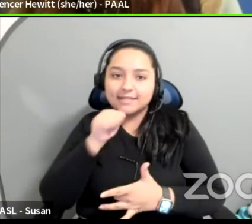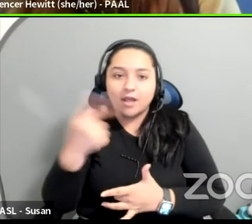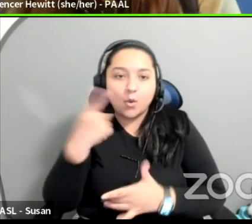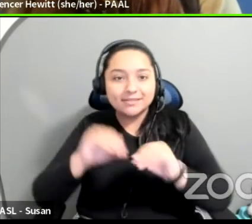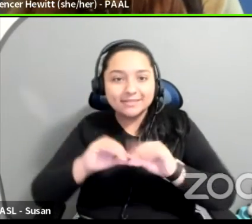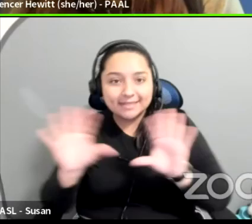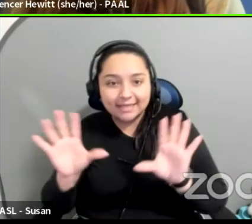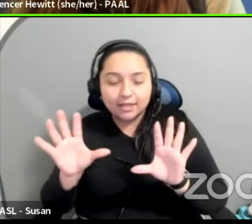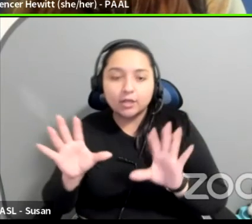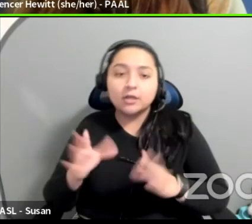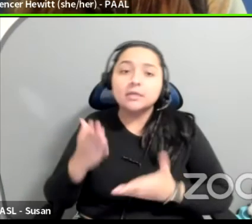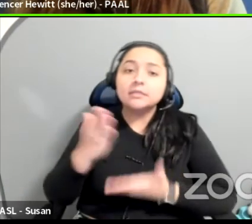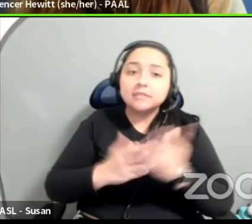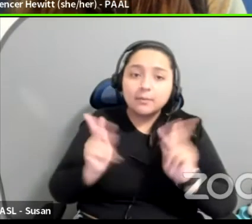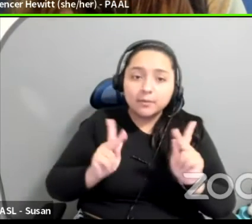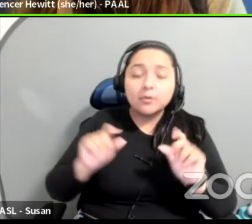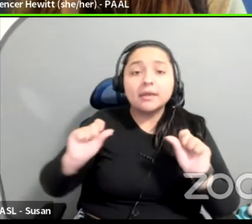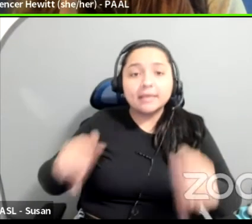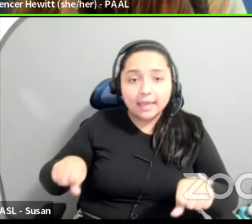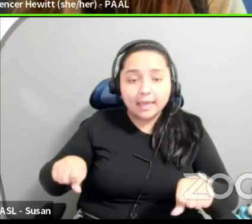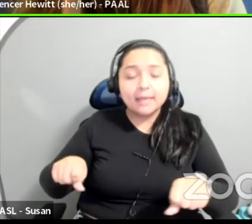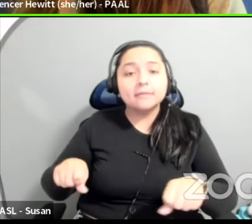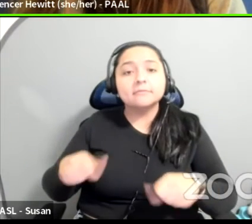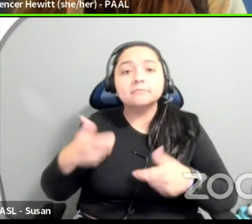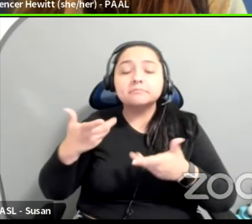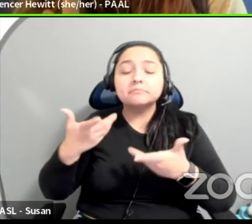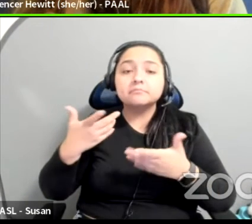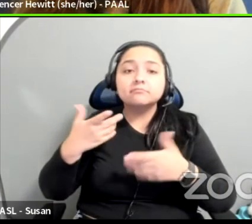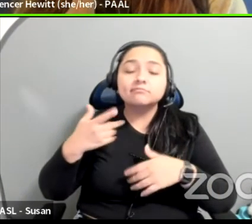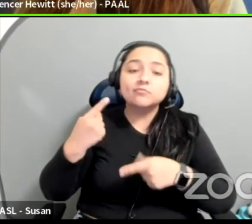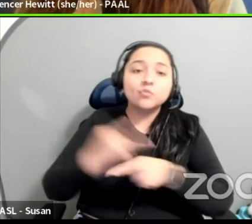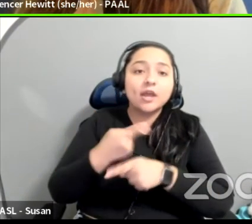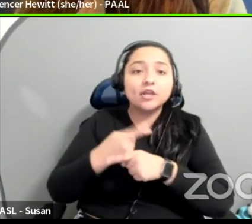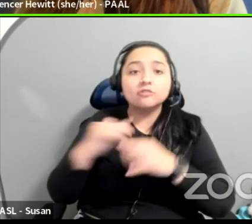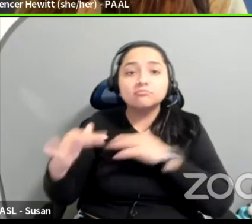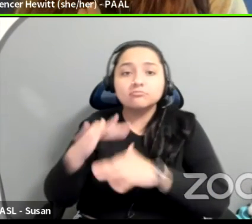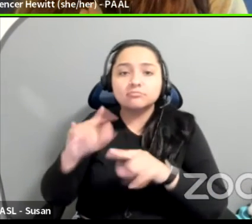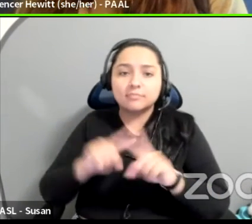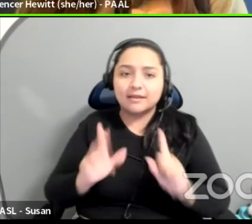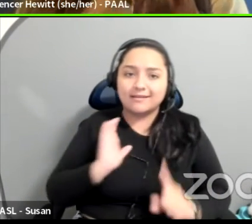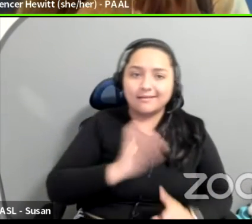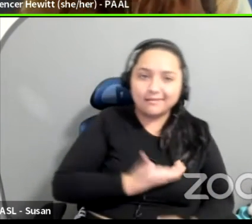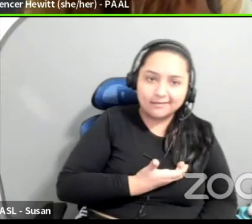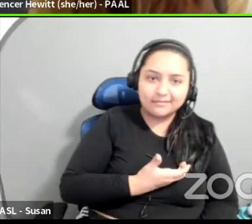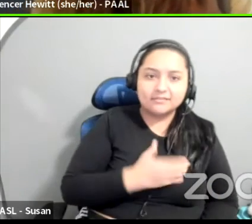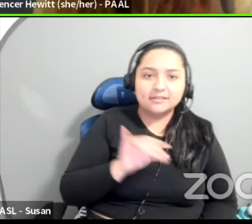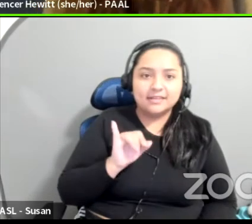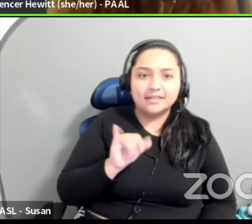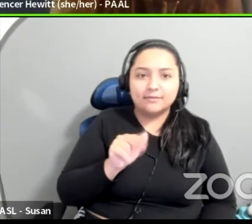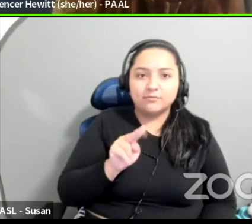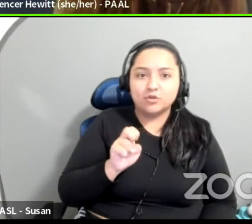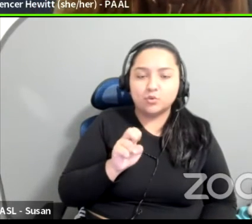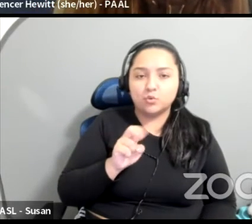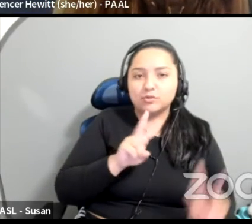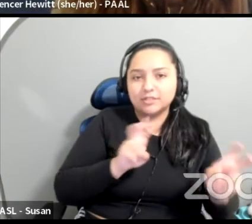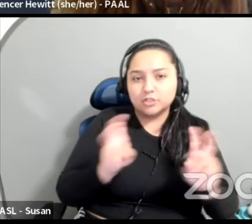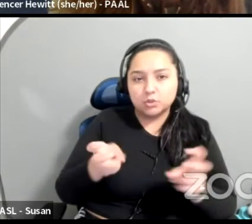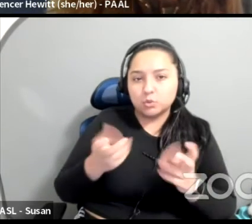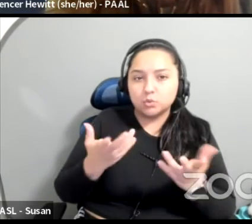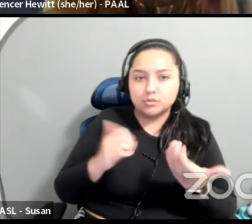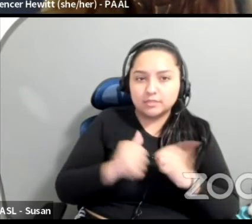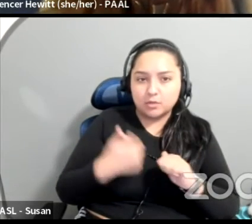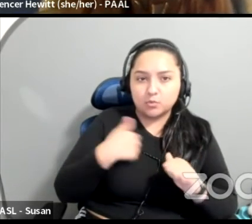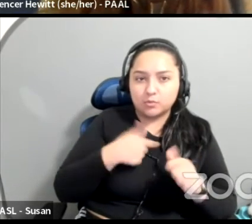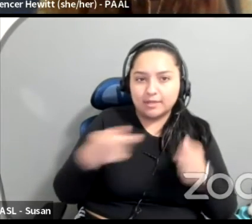those of us who are immunocompromised or caregiving, for those who are also just flagging that the next session is on disability and care, and there's some overlap. But Roberta, what are your thoughts?